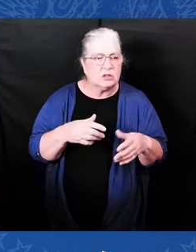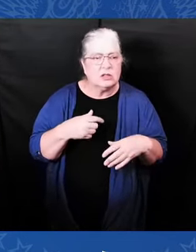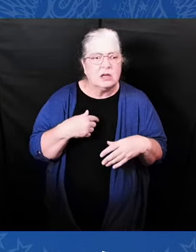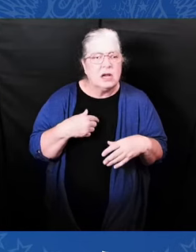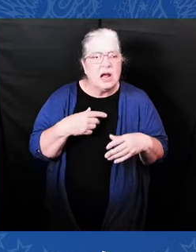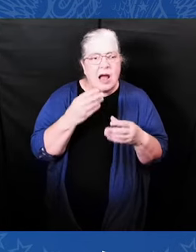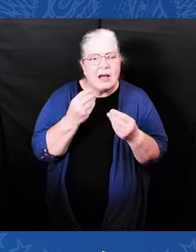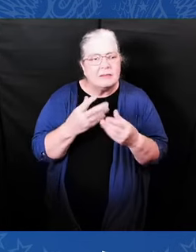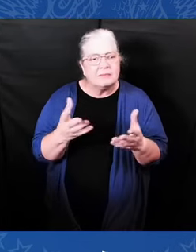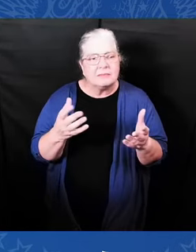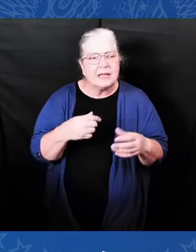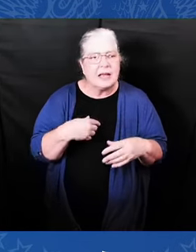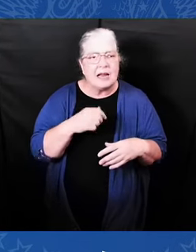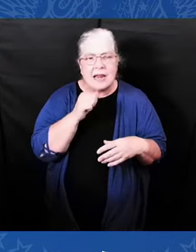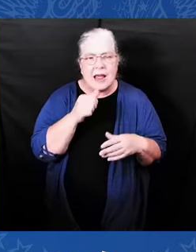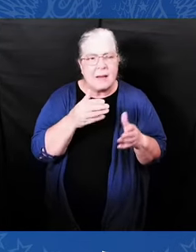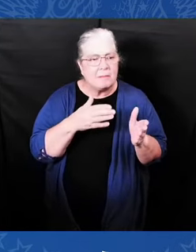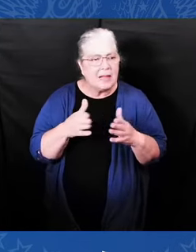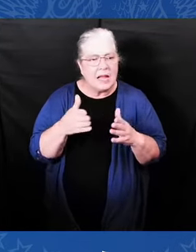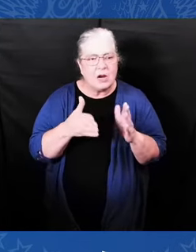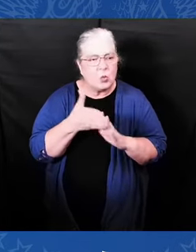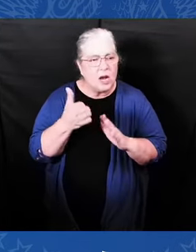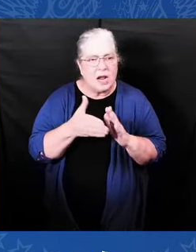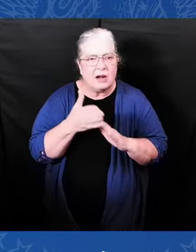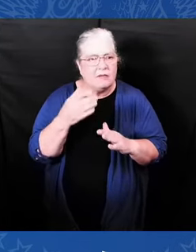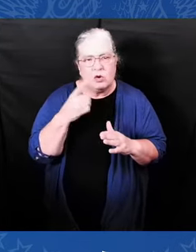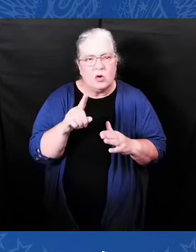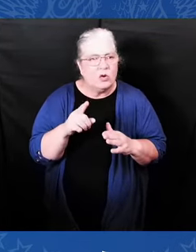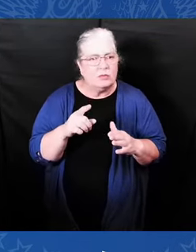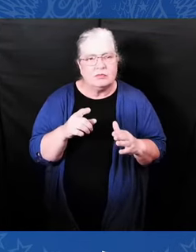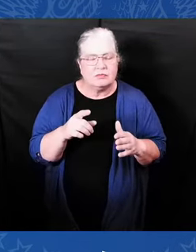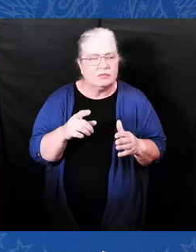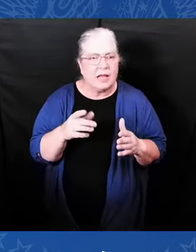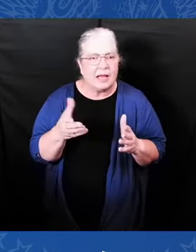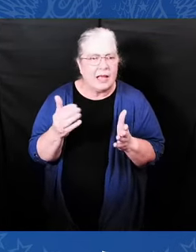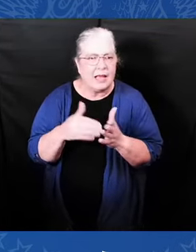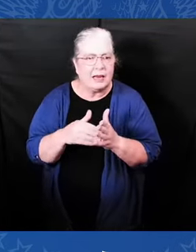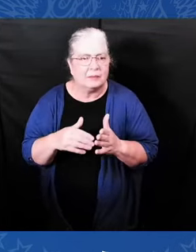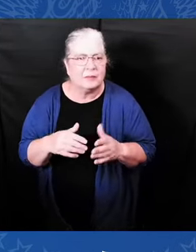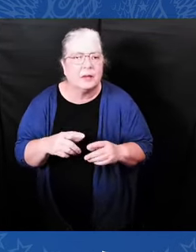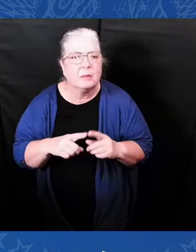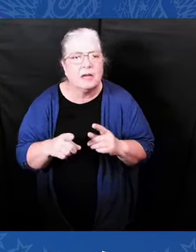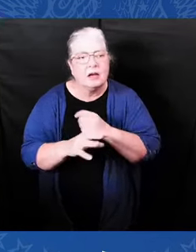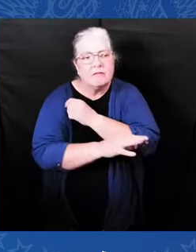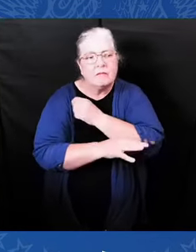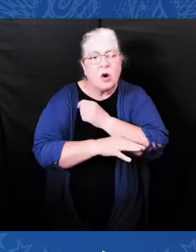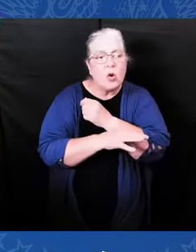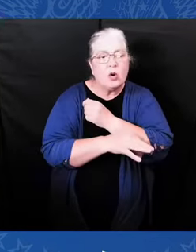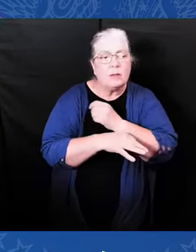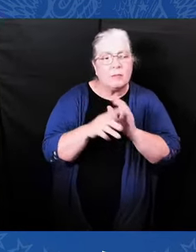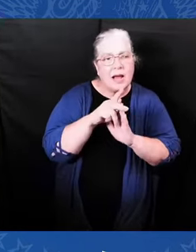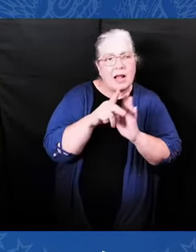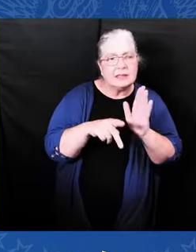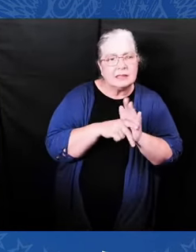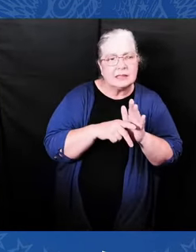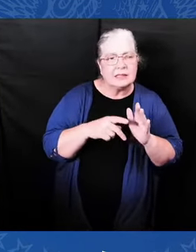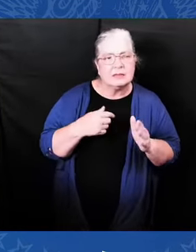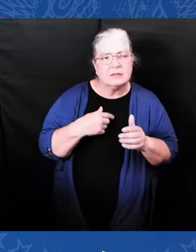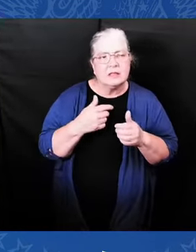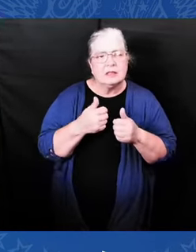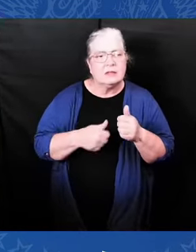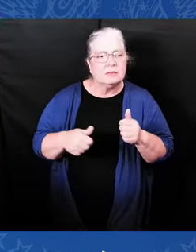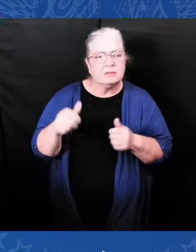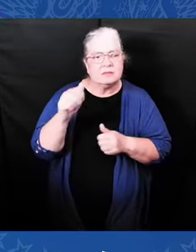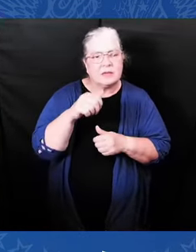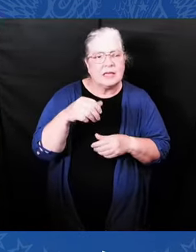run again. And I set up a foreign policy institute at the University of Pennsylvania, where I became a professor in a domestic policy institute